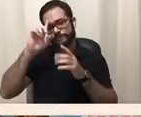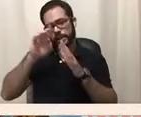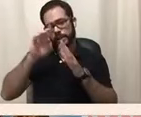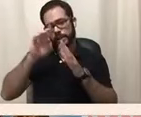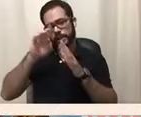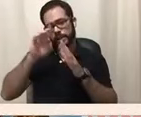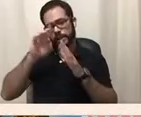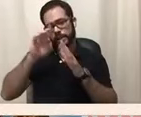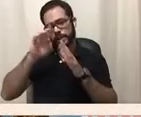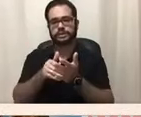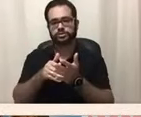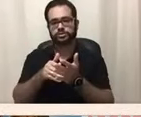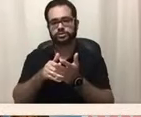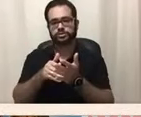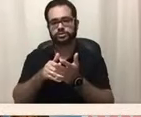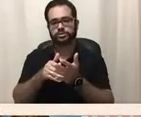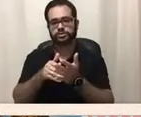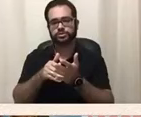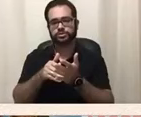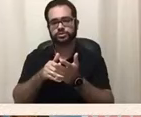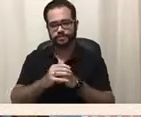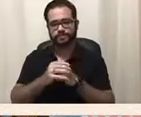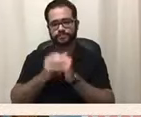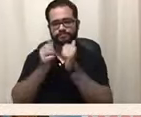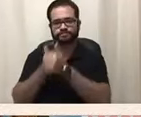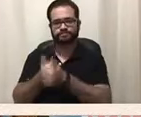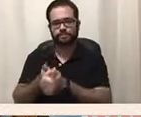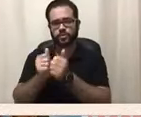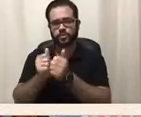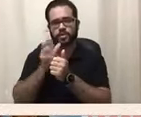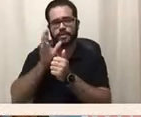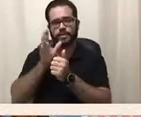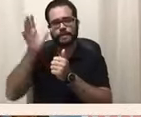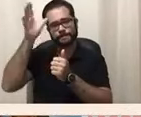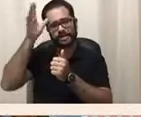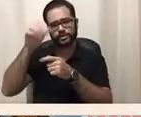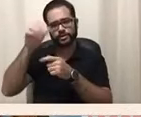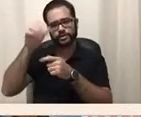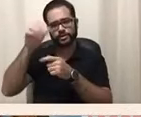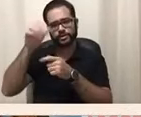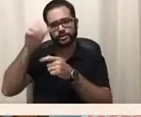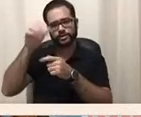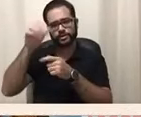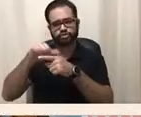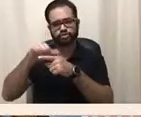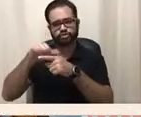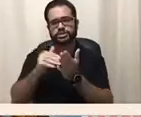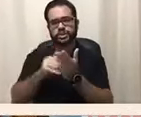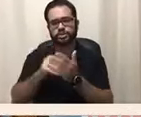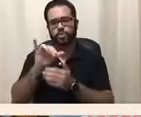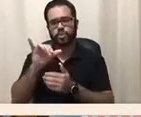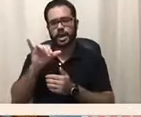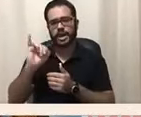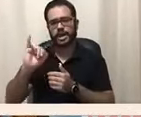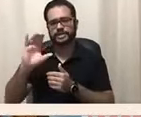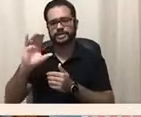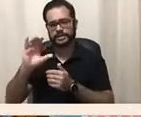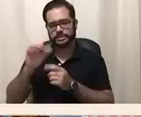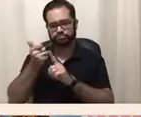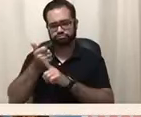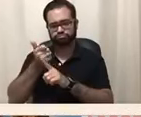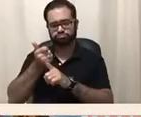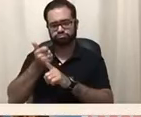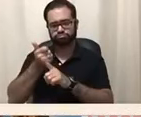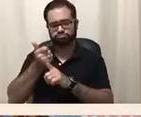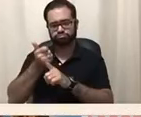training in information centers, YICs are designed to be run by and for youth and emerging leaders with disabilities